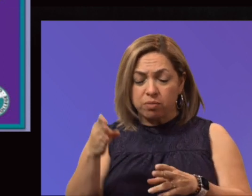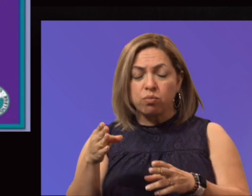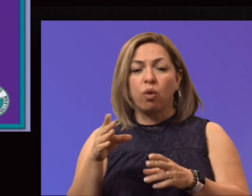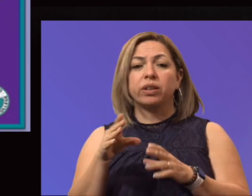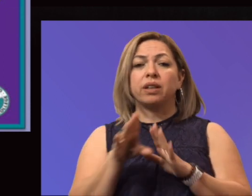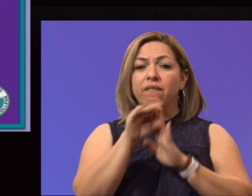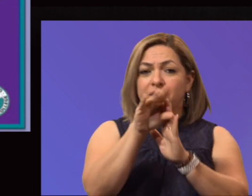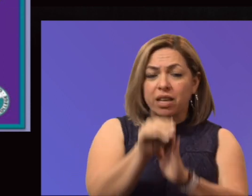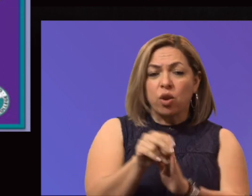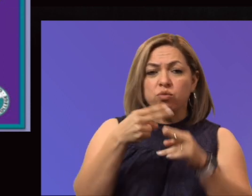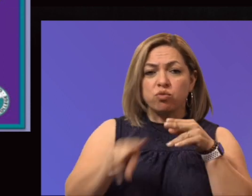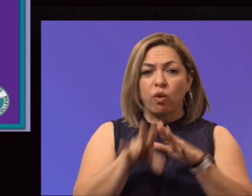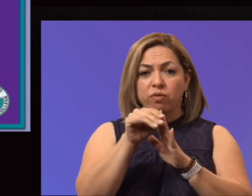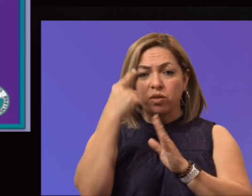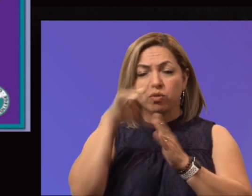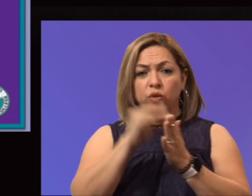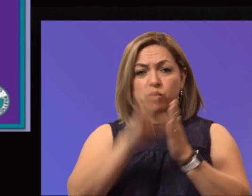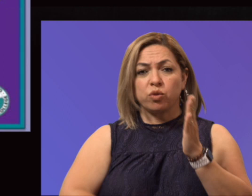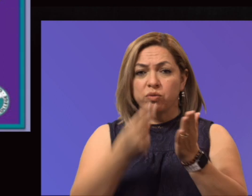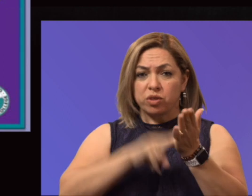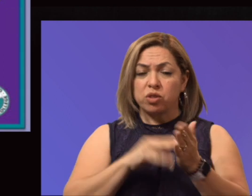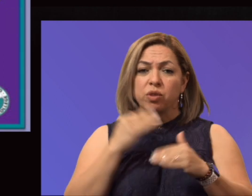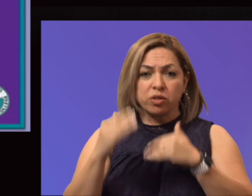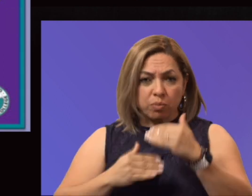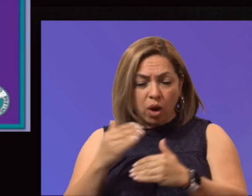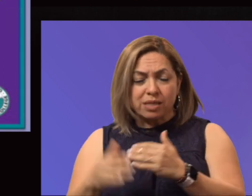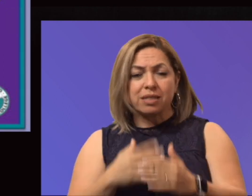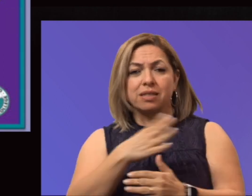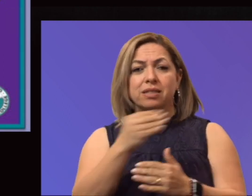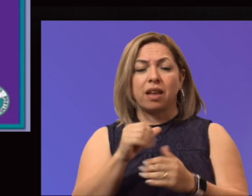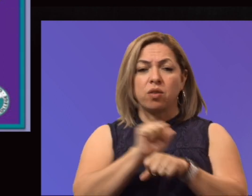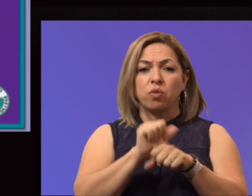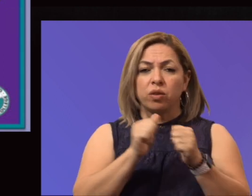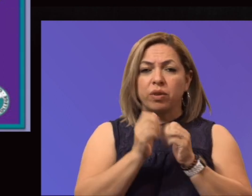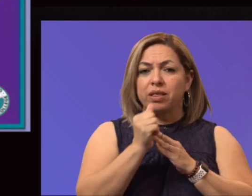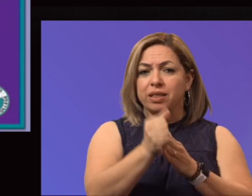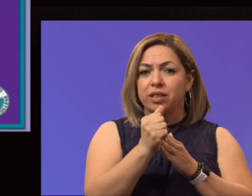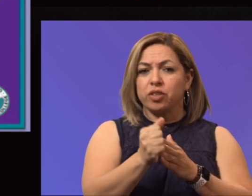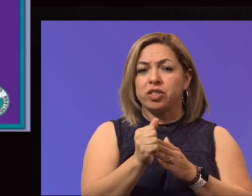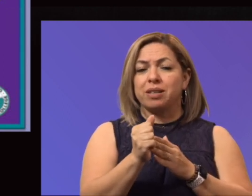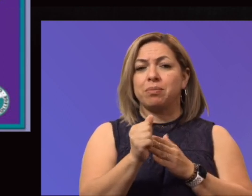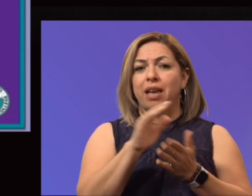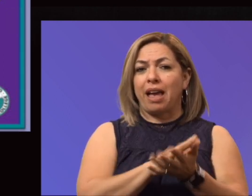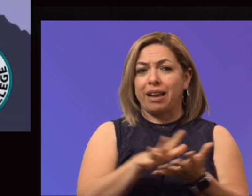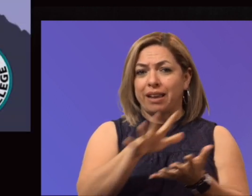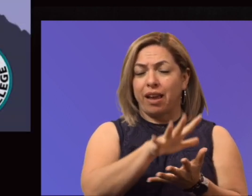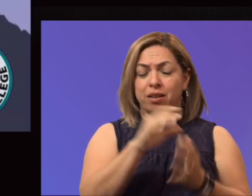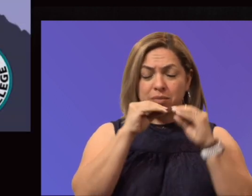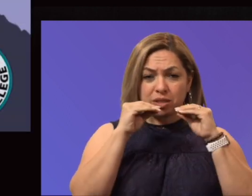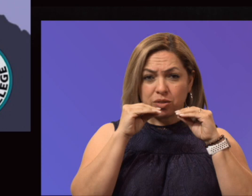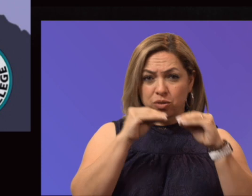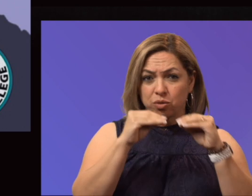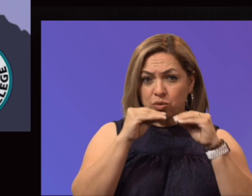processes. And they worked with the Leadership Academy to train faculty and staff on the production of promotional videos. Let's turn to